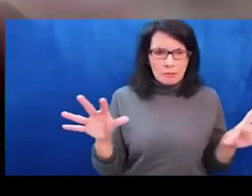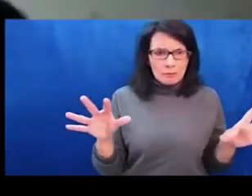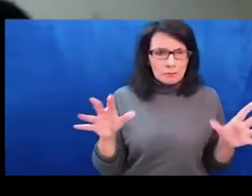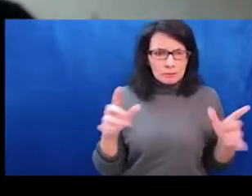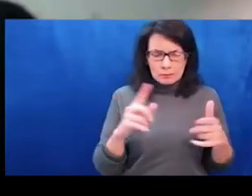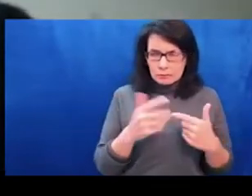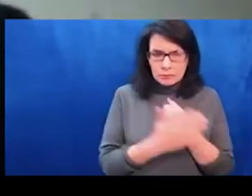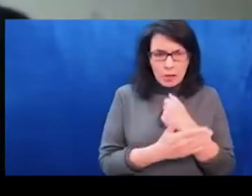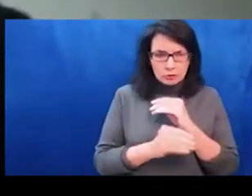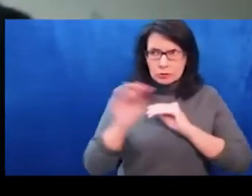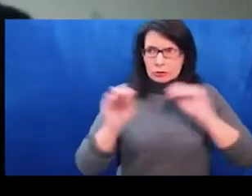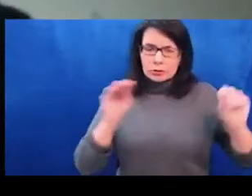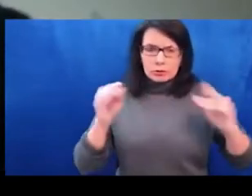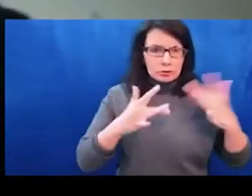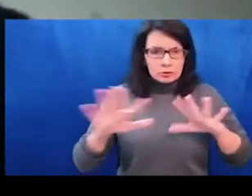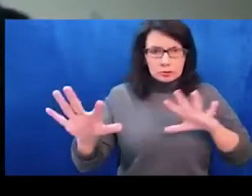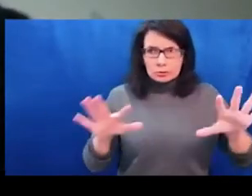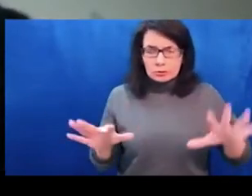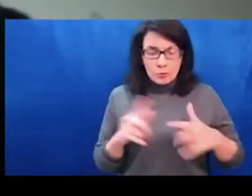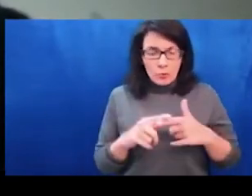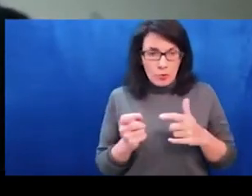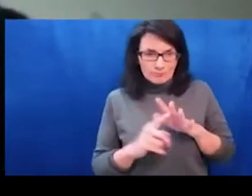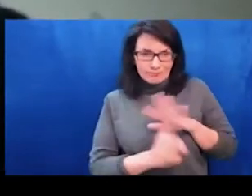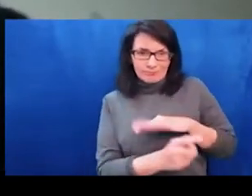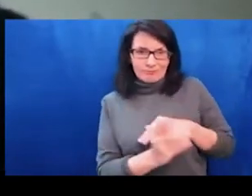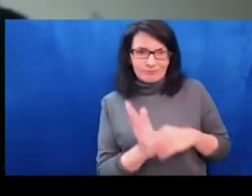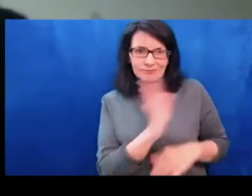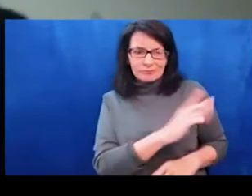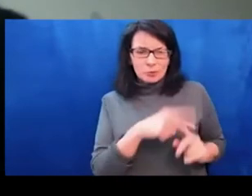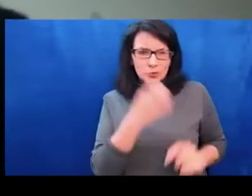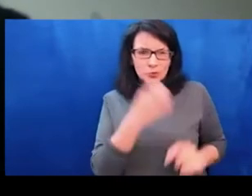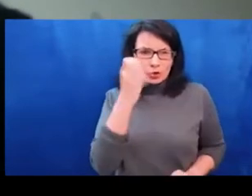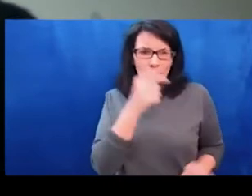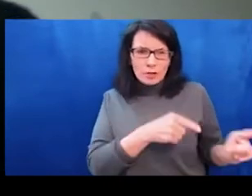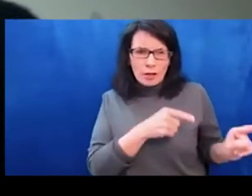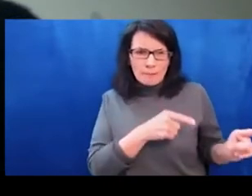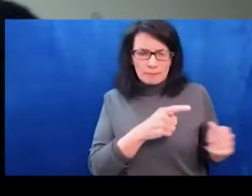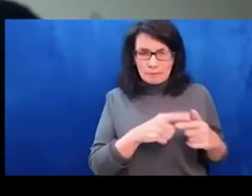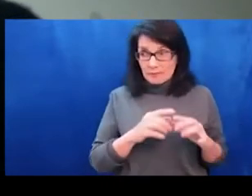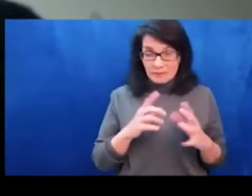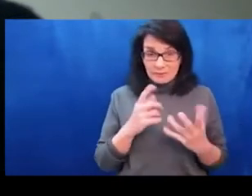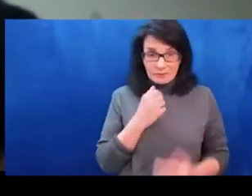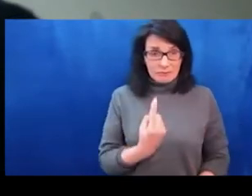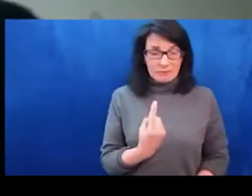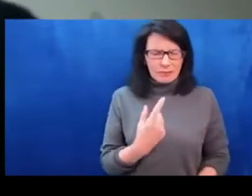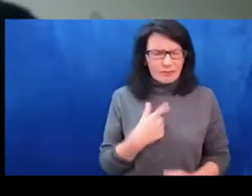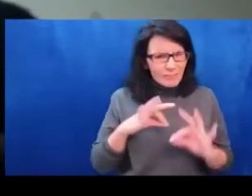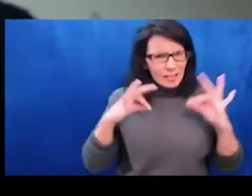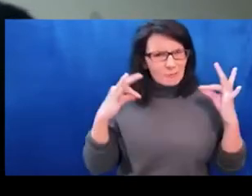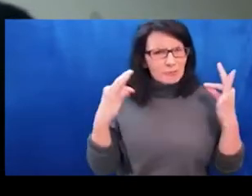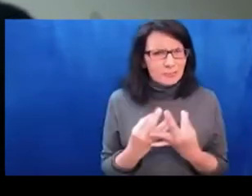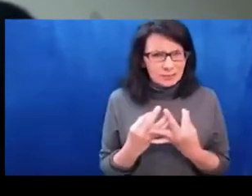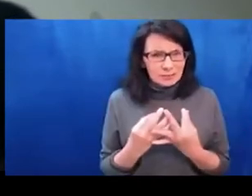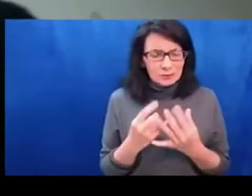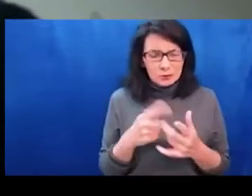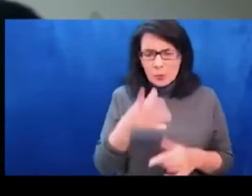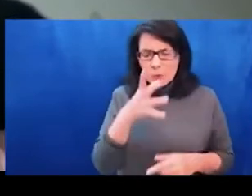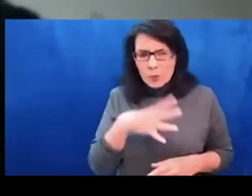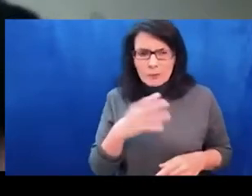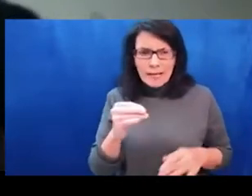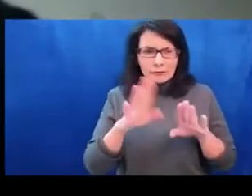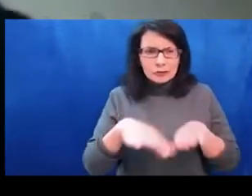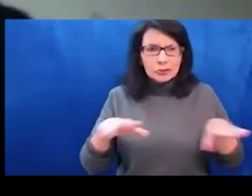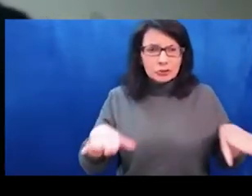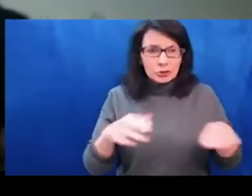caused everyone to scatter. You know, my life in Ukraine, why have I lived in Ukraine instead of, you know, like what